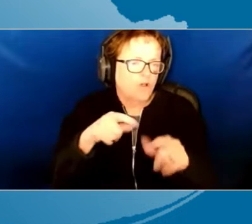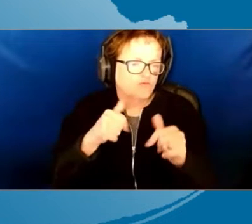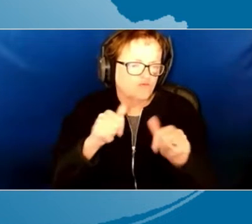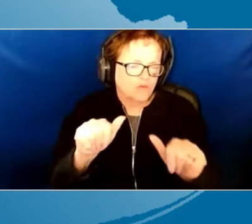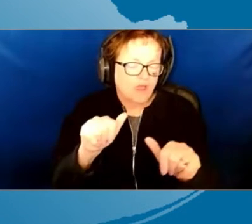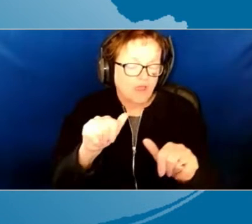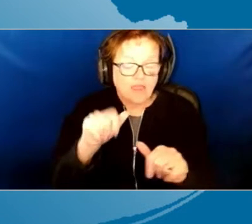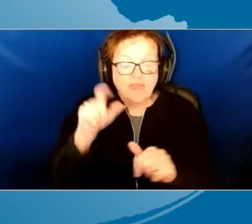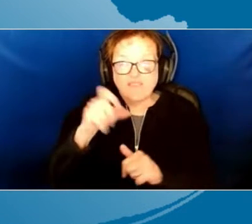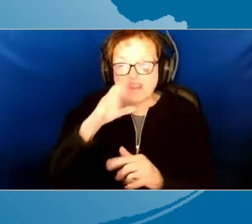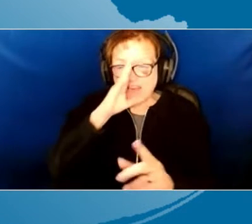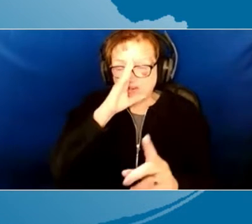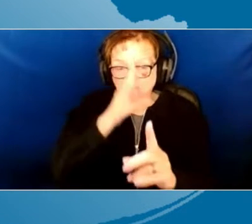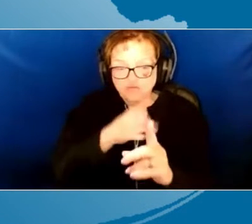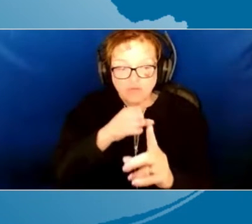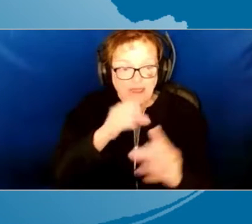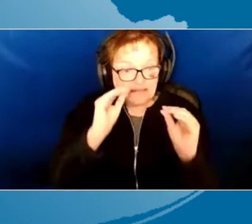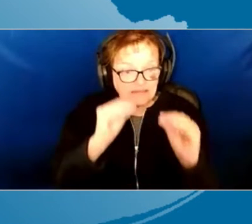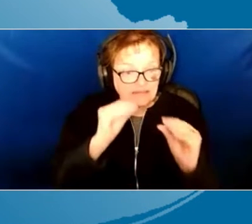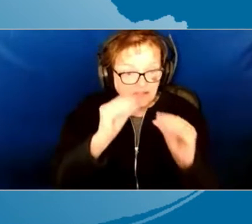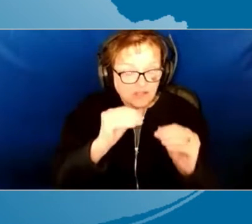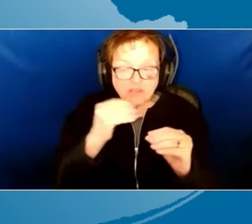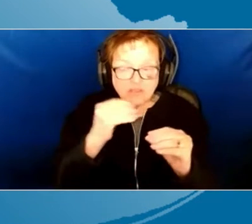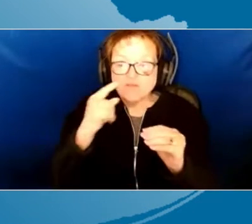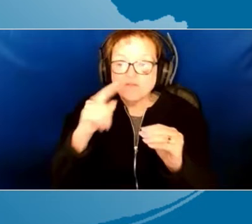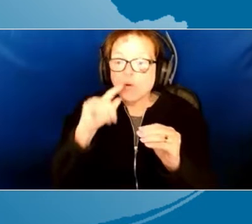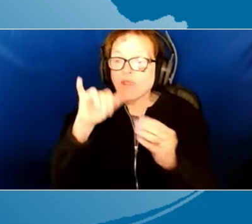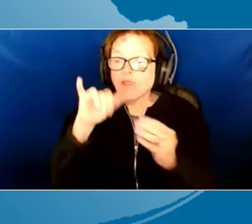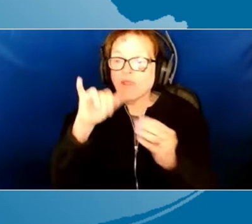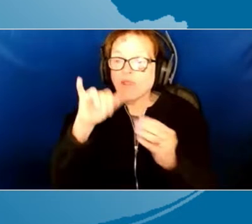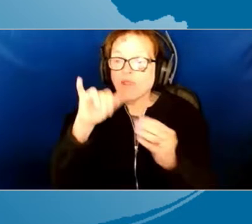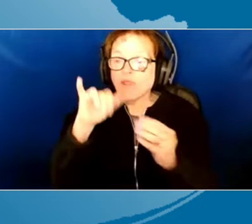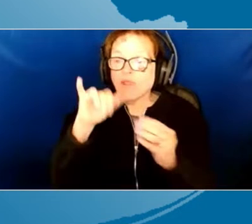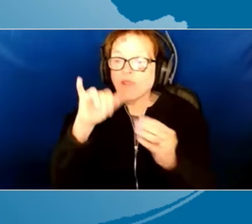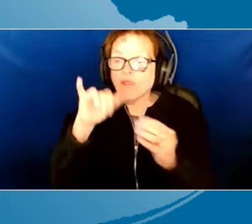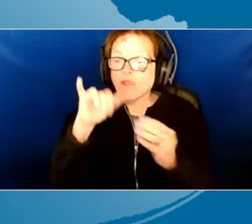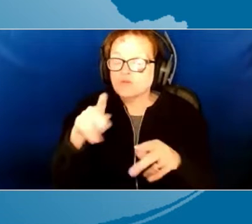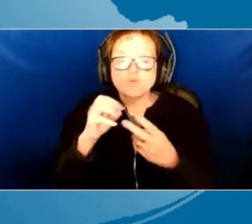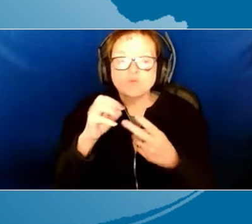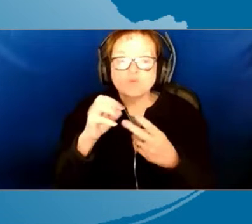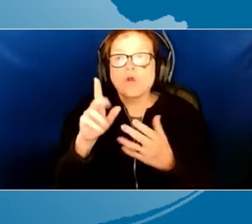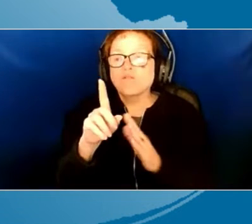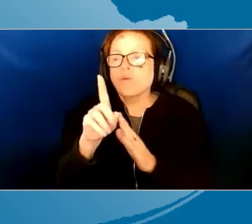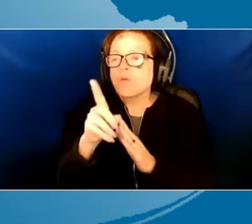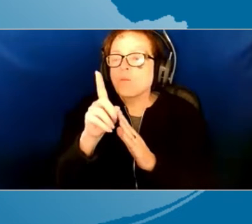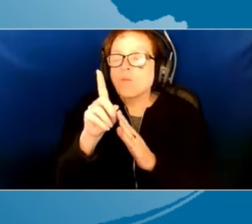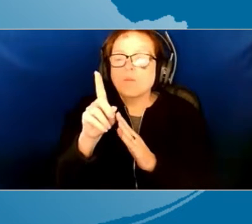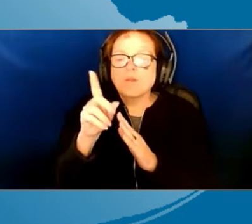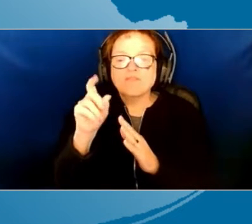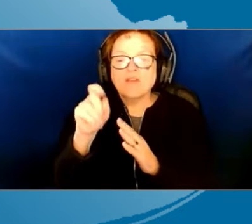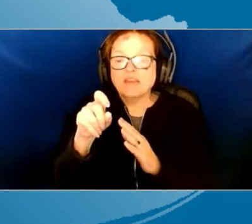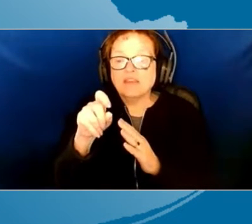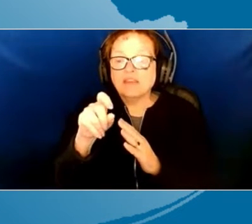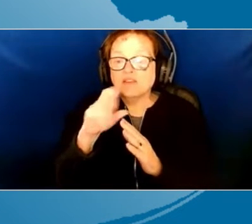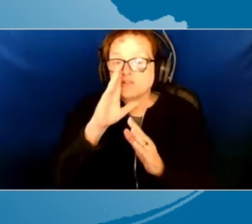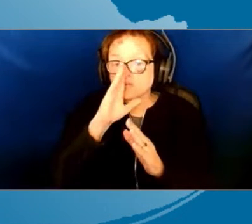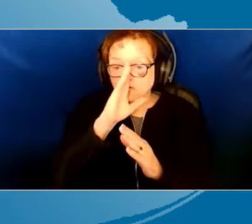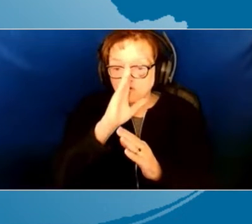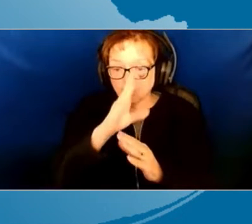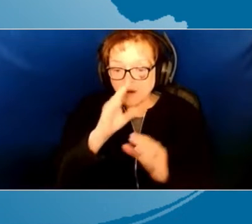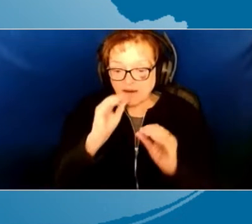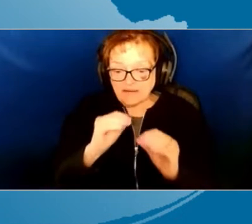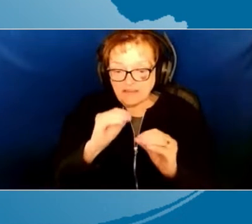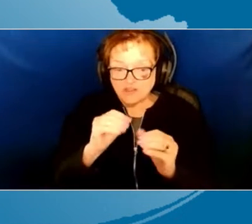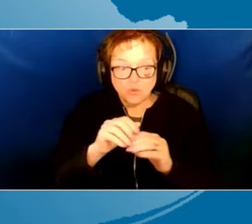to use direct teaching for the caregiver or for in a moment for the, if I need to use direct teaching with the child,